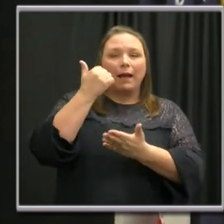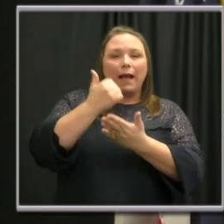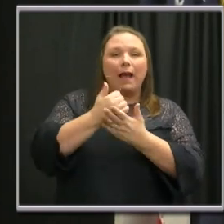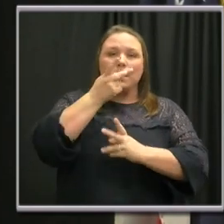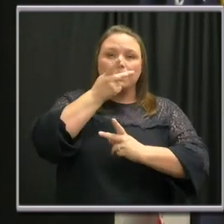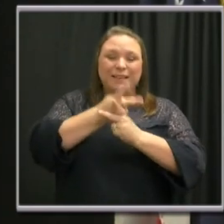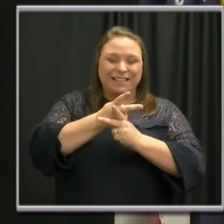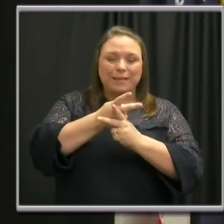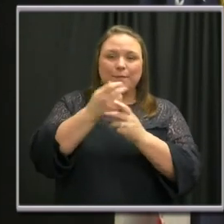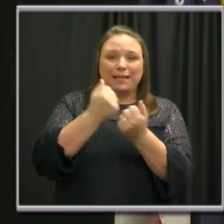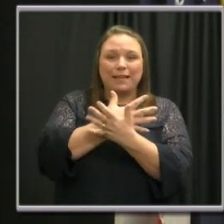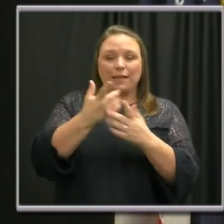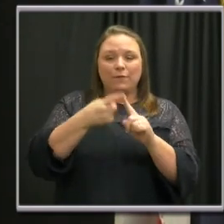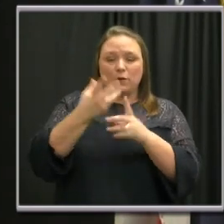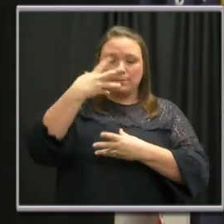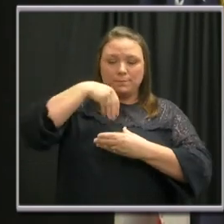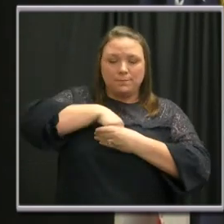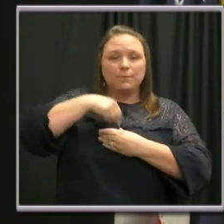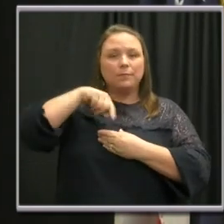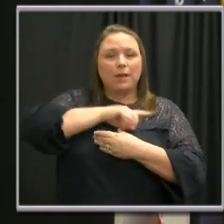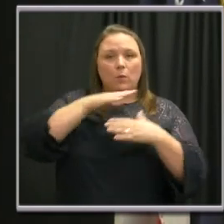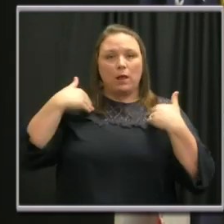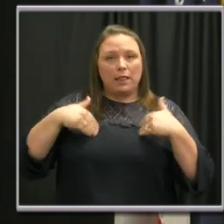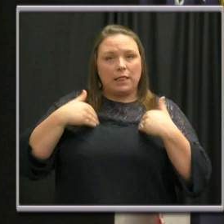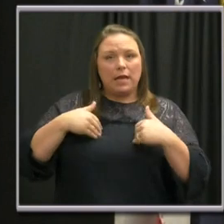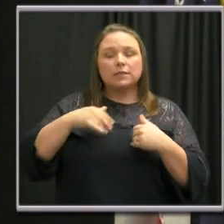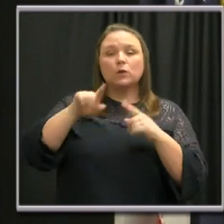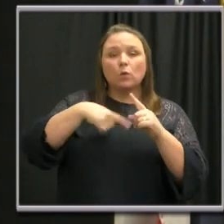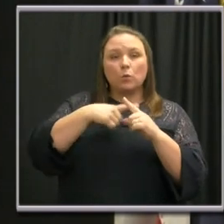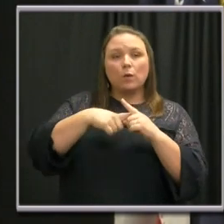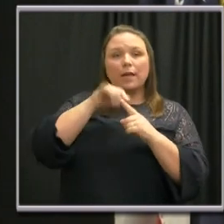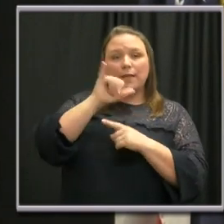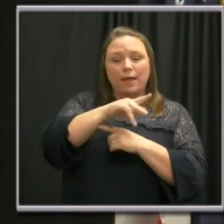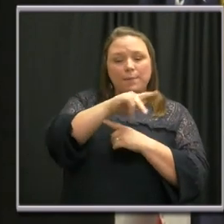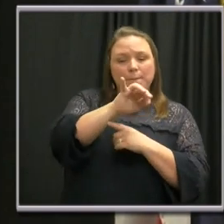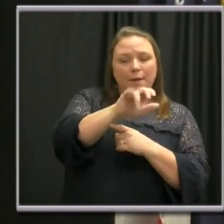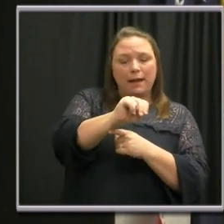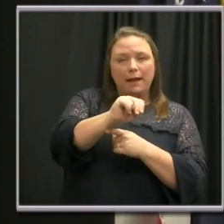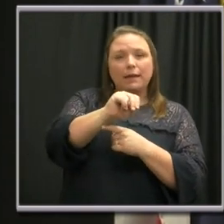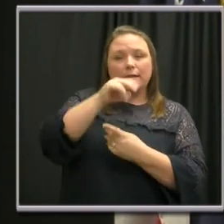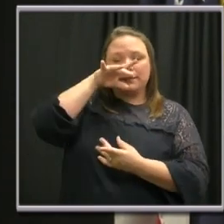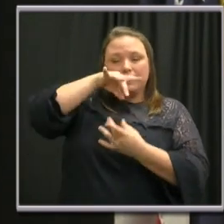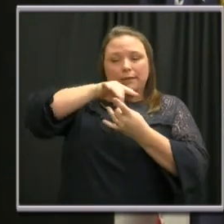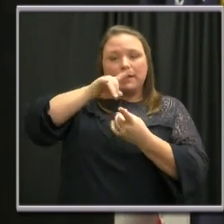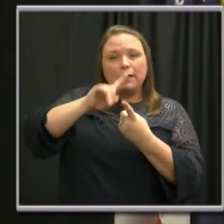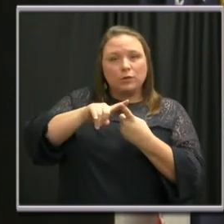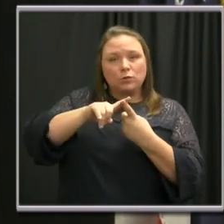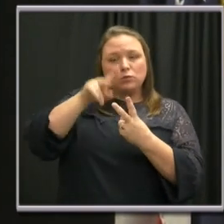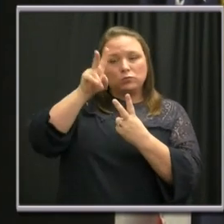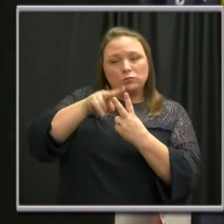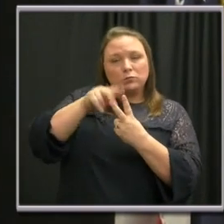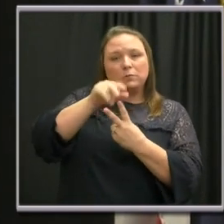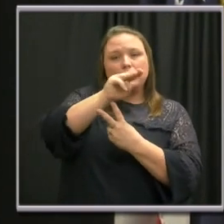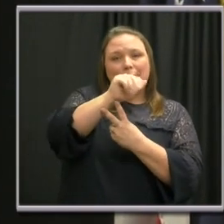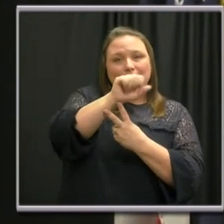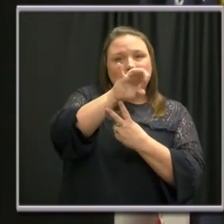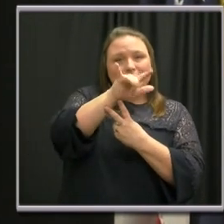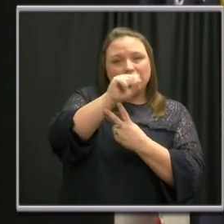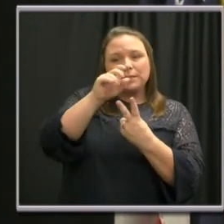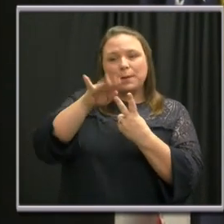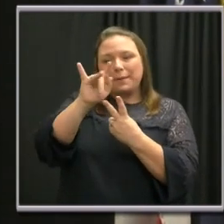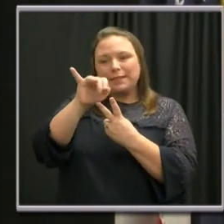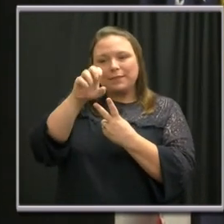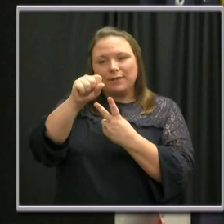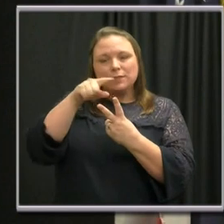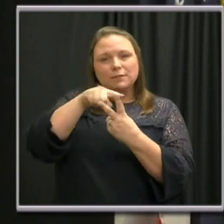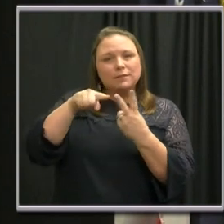that don't belong there. So when pollen proteins bind to the IgE on the surface of the mast cells and basophils, these cells release